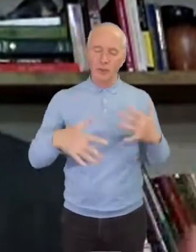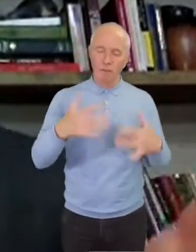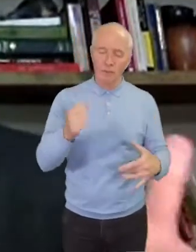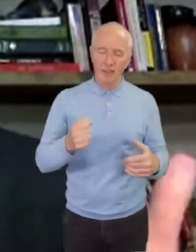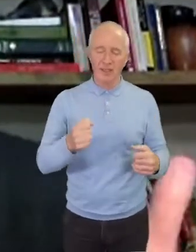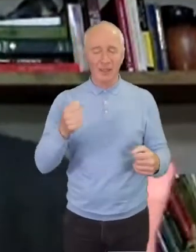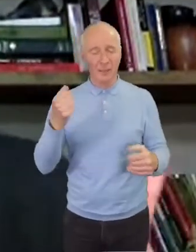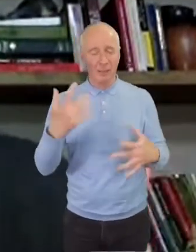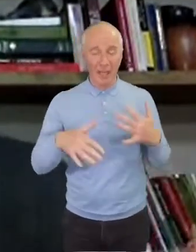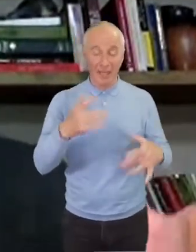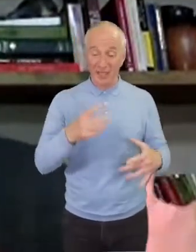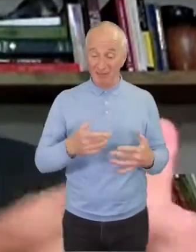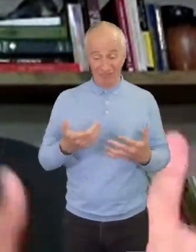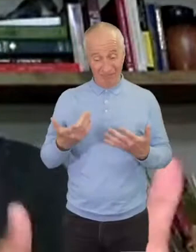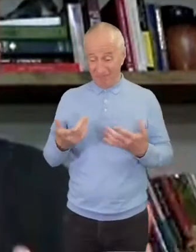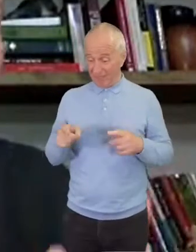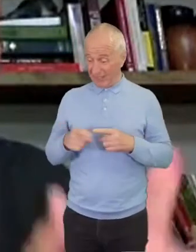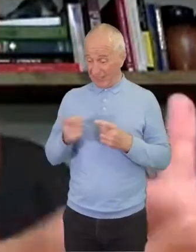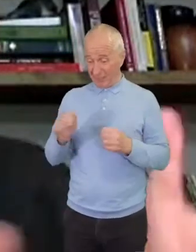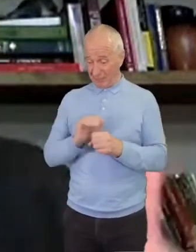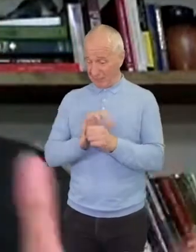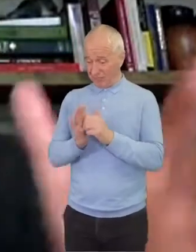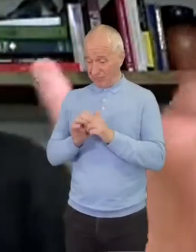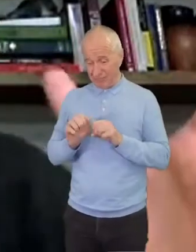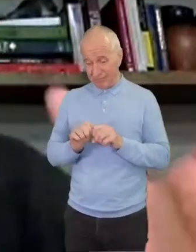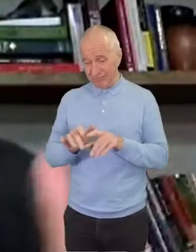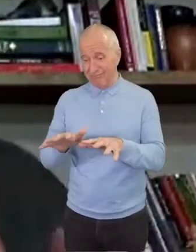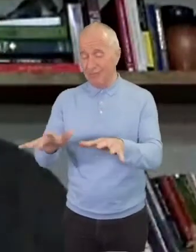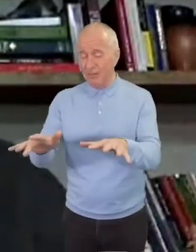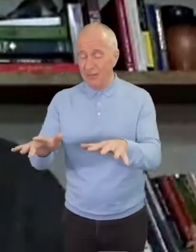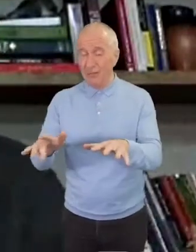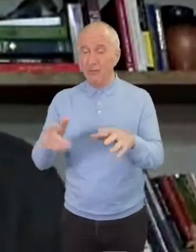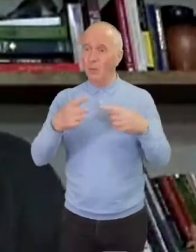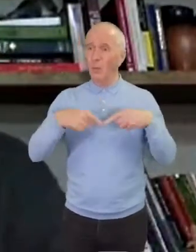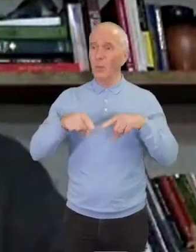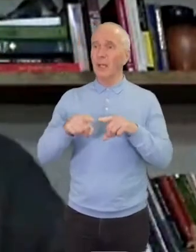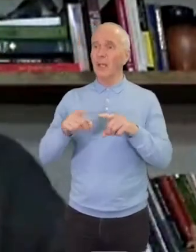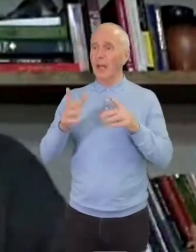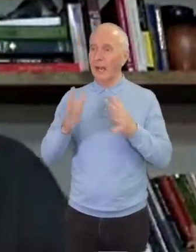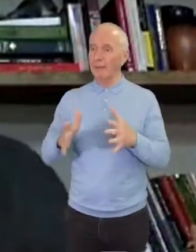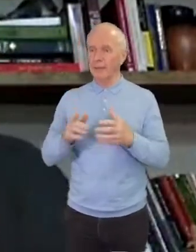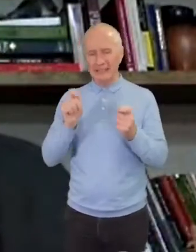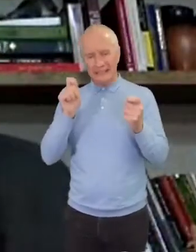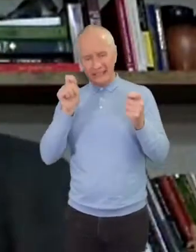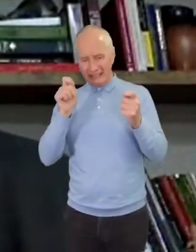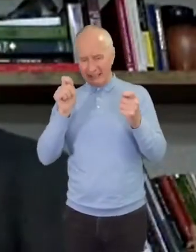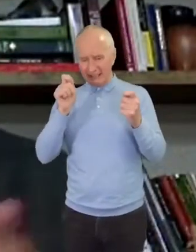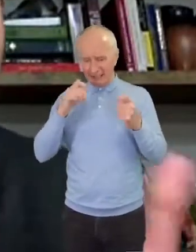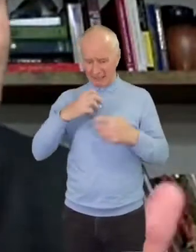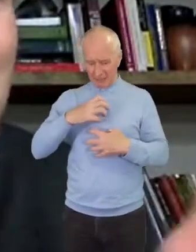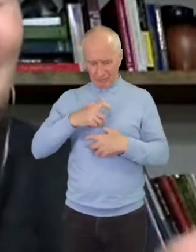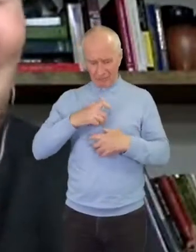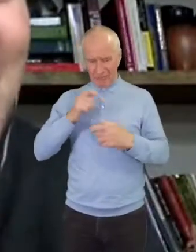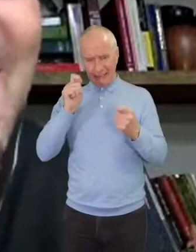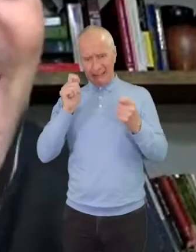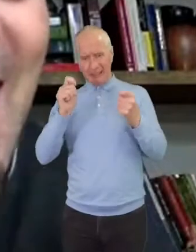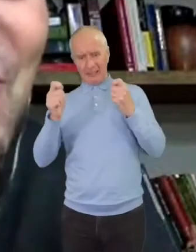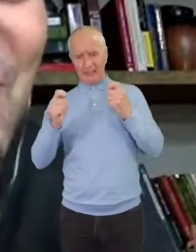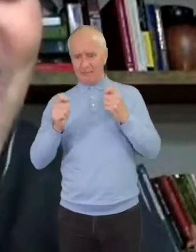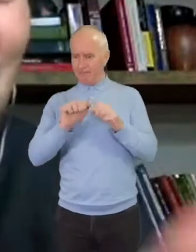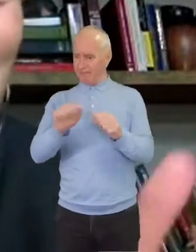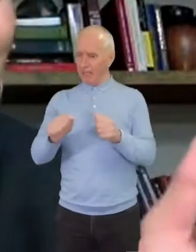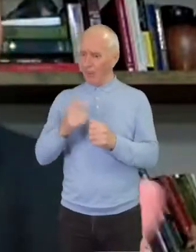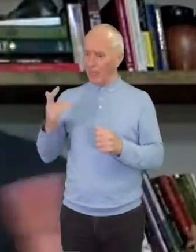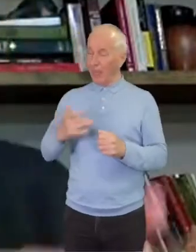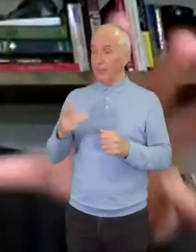in this pandemic, we, many of us have had to recalculate and rethink our lives. And maybe it's in